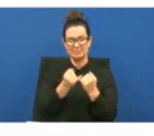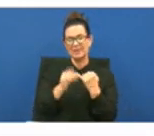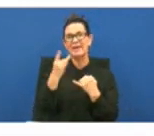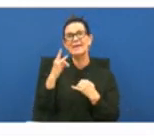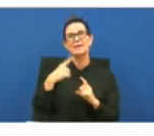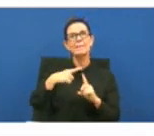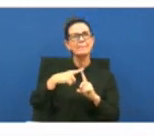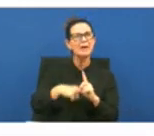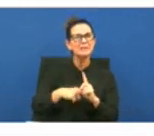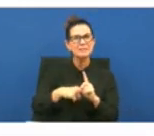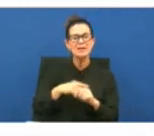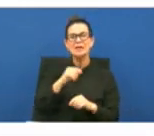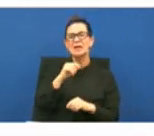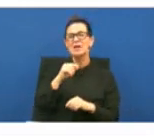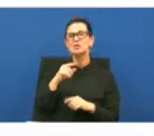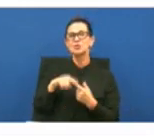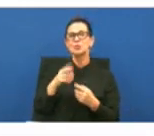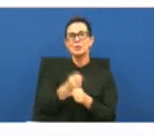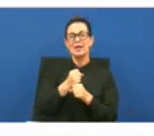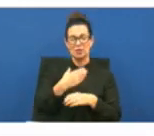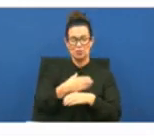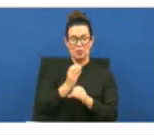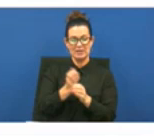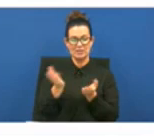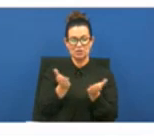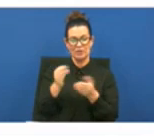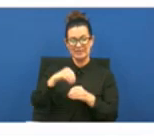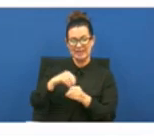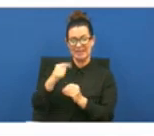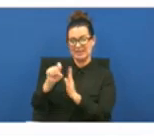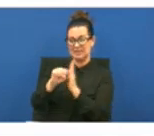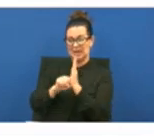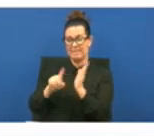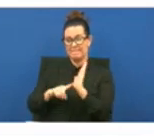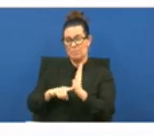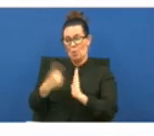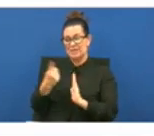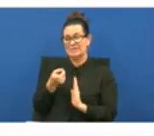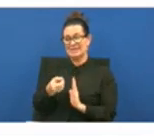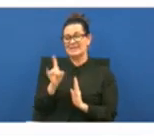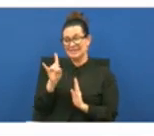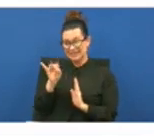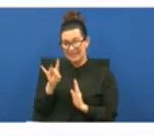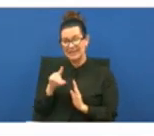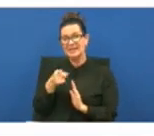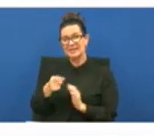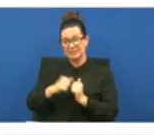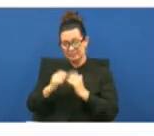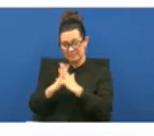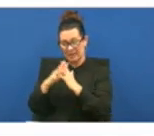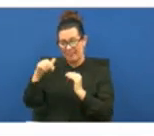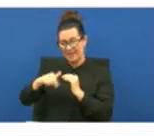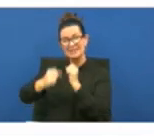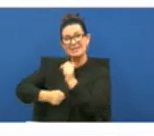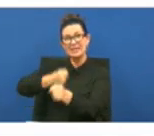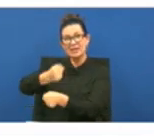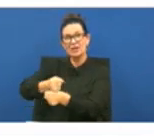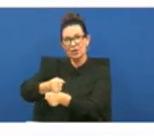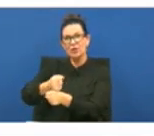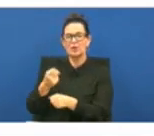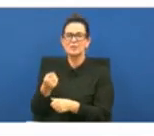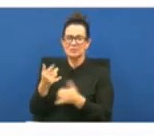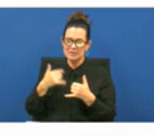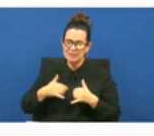to not only get crisis service rates in the state but once they did it were implemented this year they're still